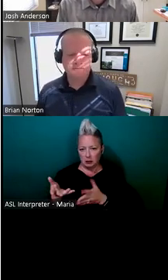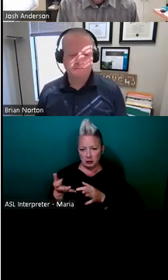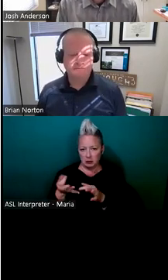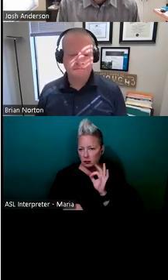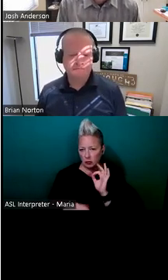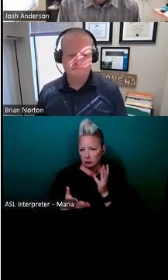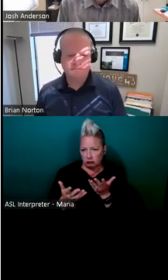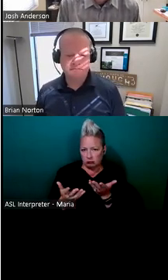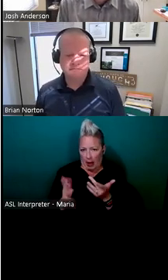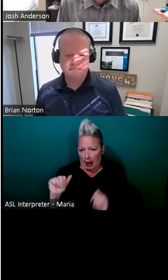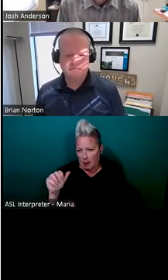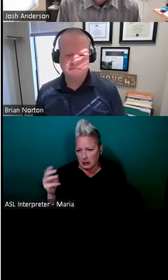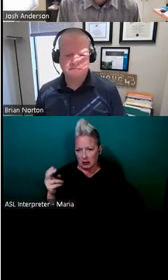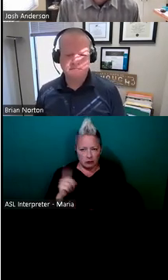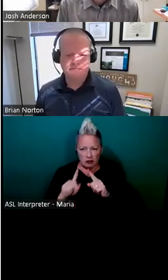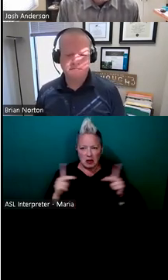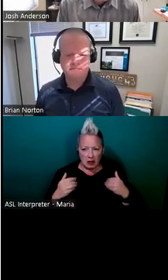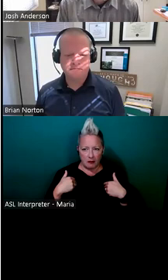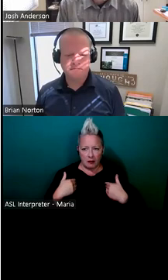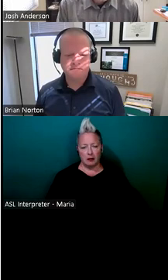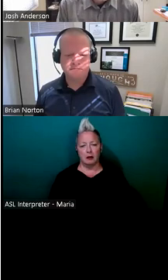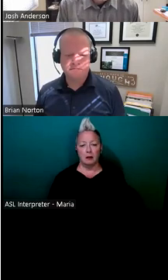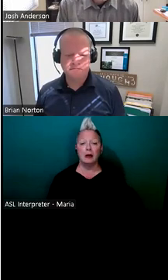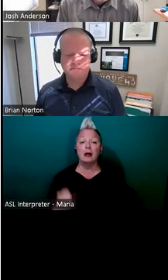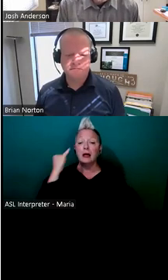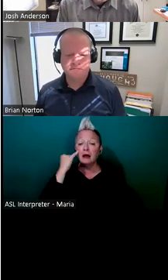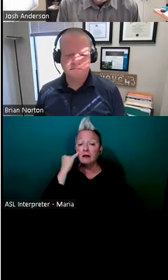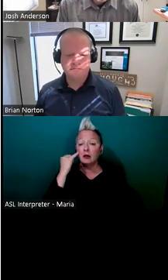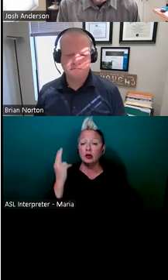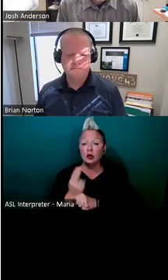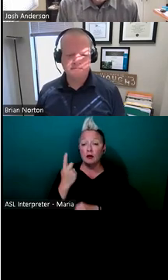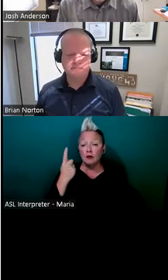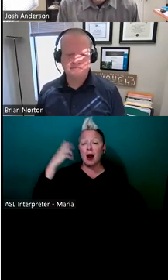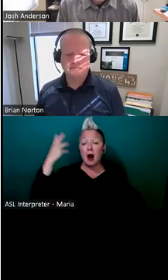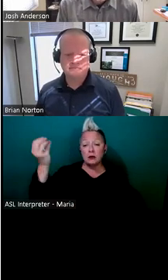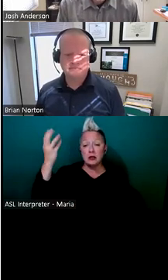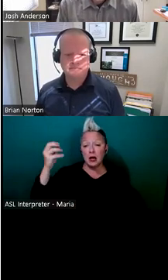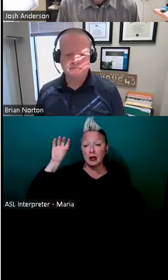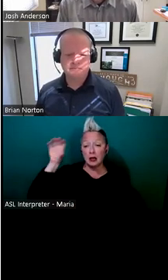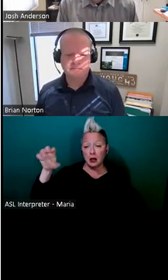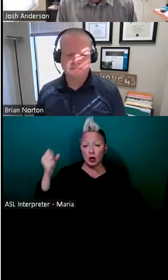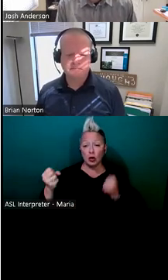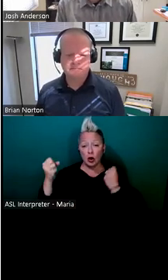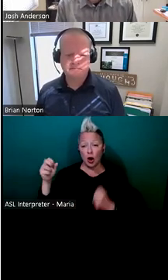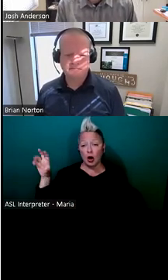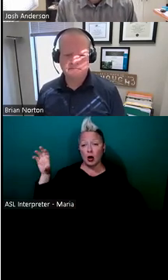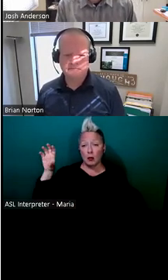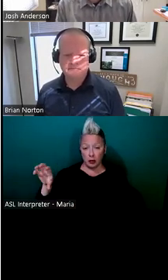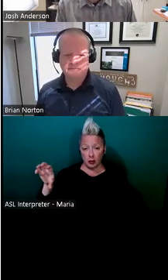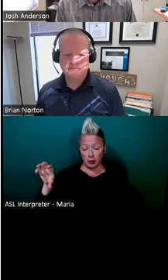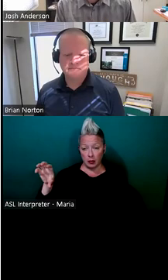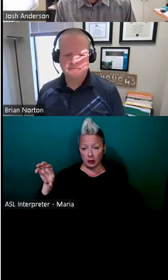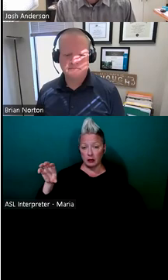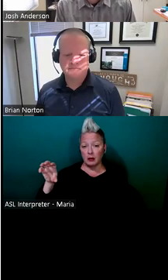good, but what they do, uh, if you'd use the outdoor model is whatever a car would pull up, it would see it and it would send an